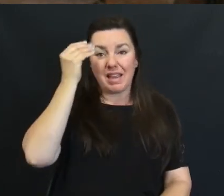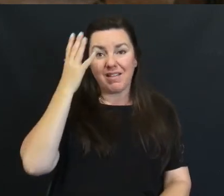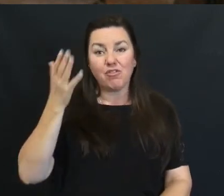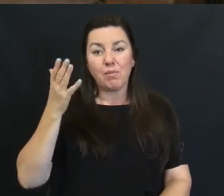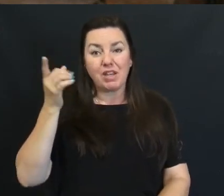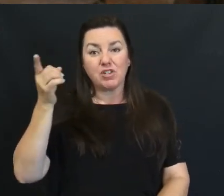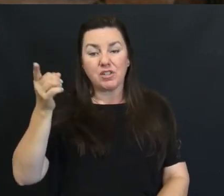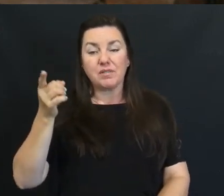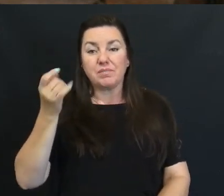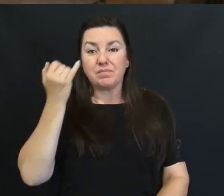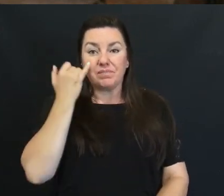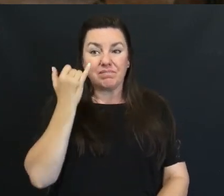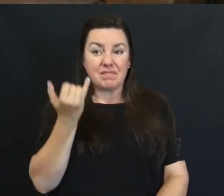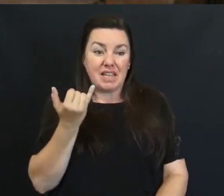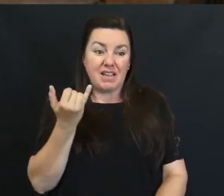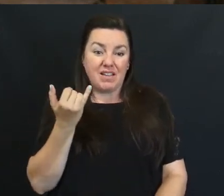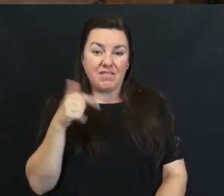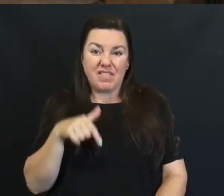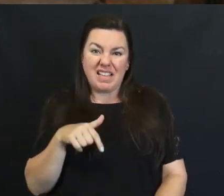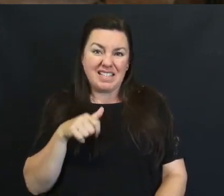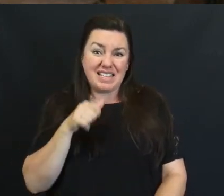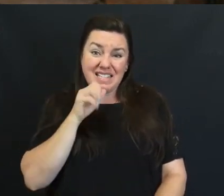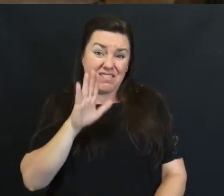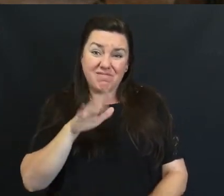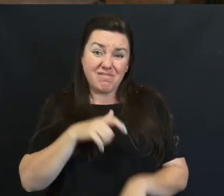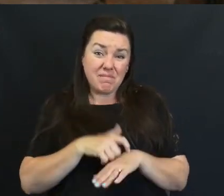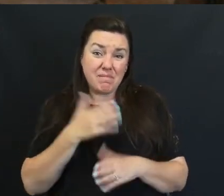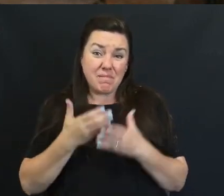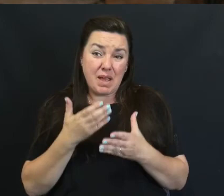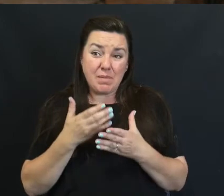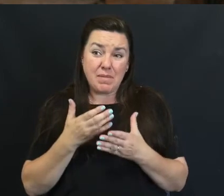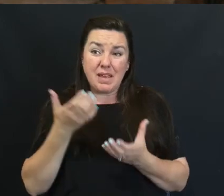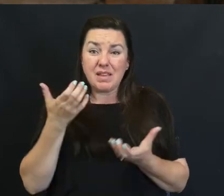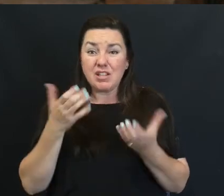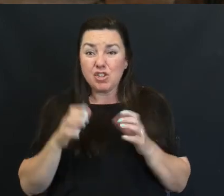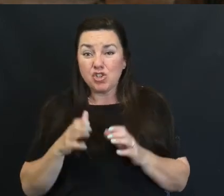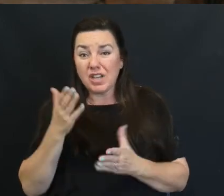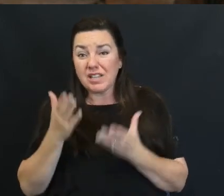On It And If This Is Not Your Season Of Life Chances